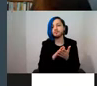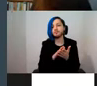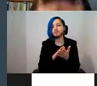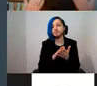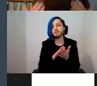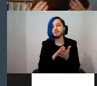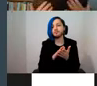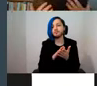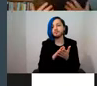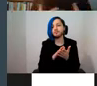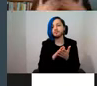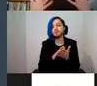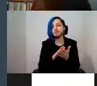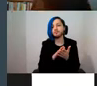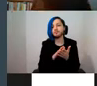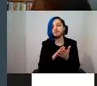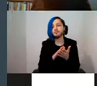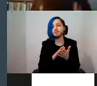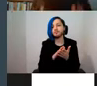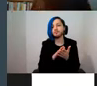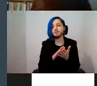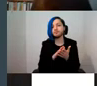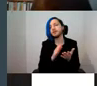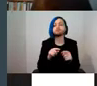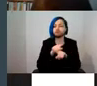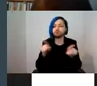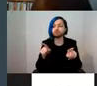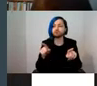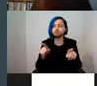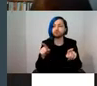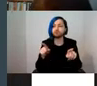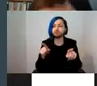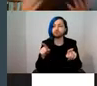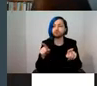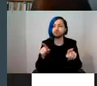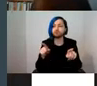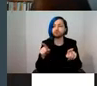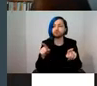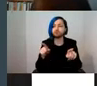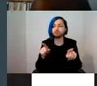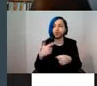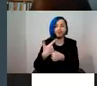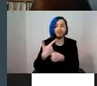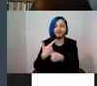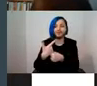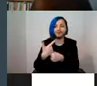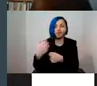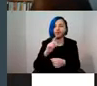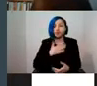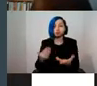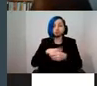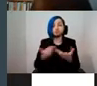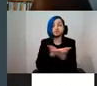and then bump you all up to participants. And then if have more open discussions, we won't record it because we want to make sure that people feel free and open to be able to